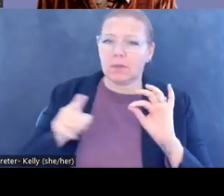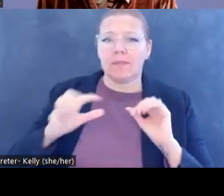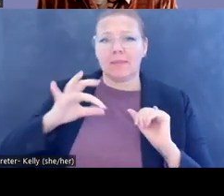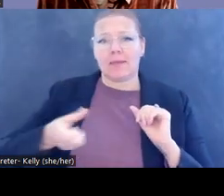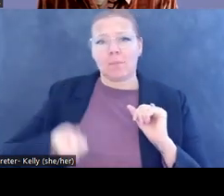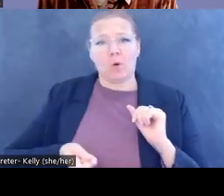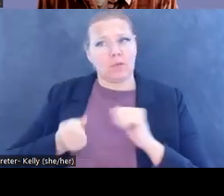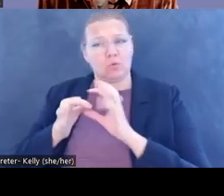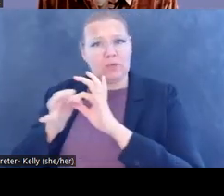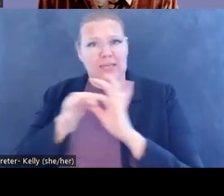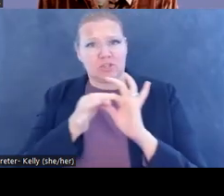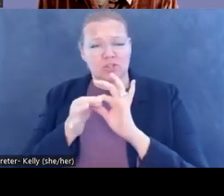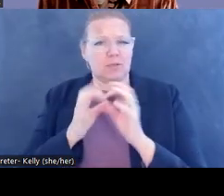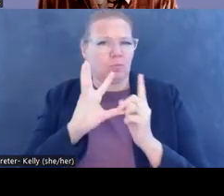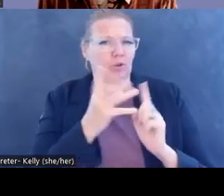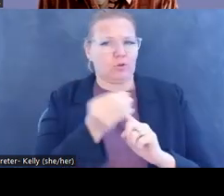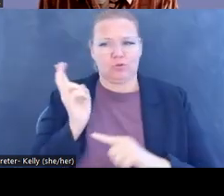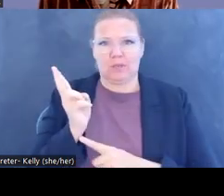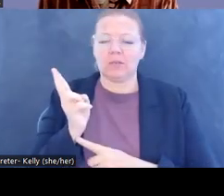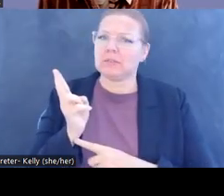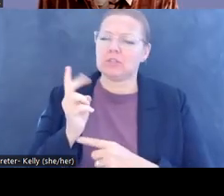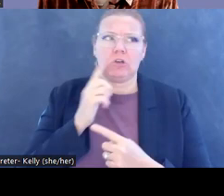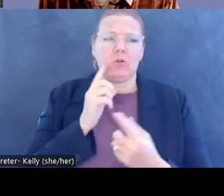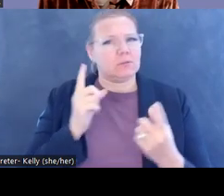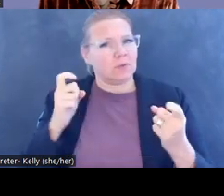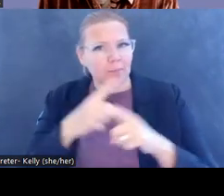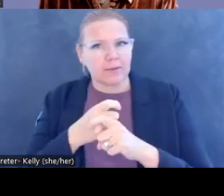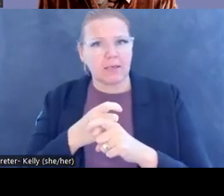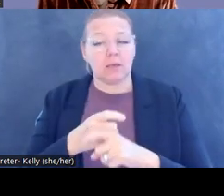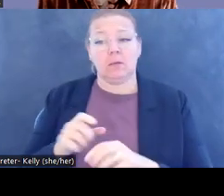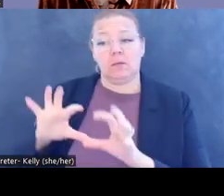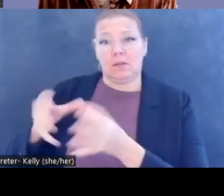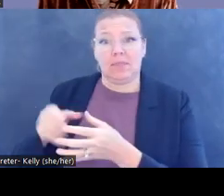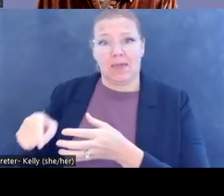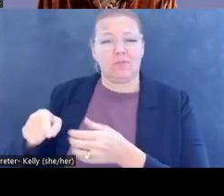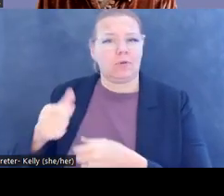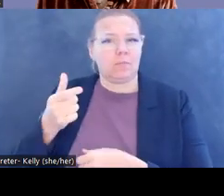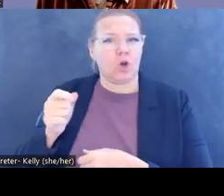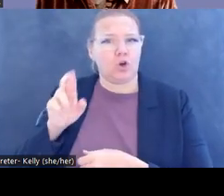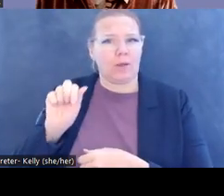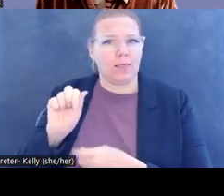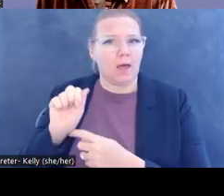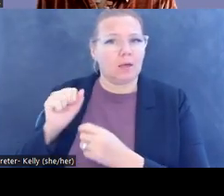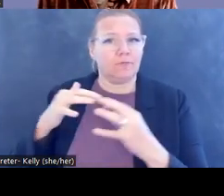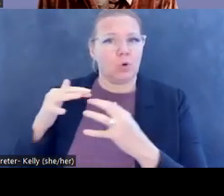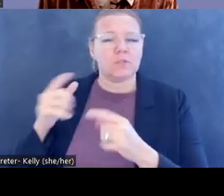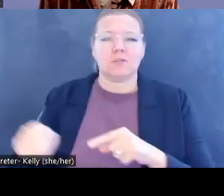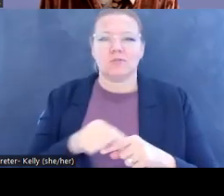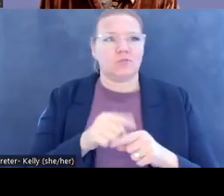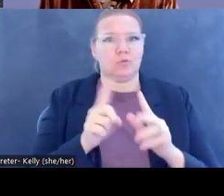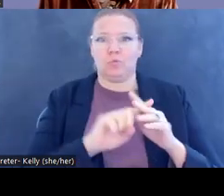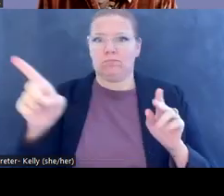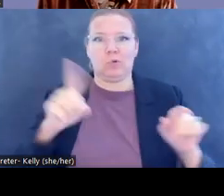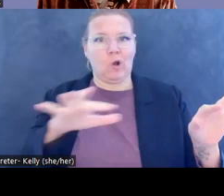with cultural heritage was complicated, and it shifted as they themselves shifted from guerrilla forces to a rogue state back to